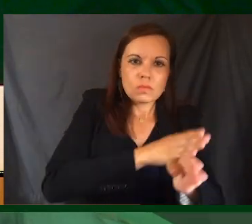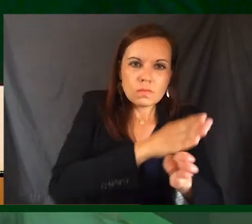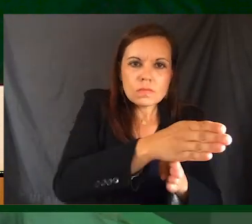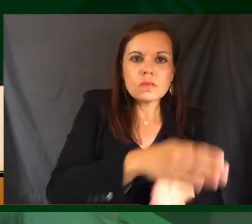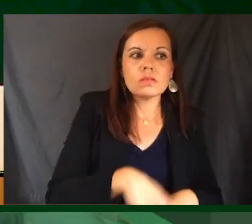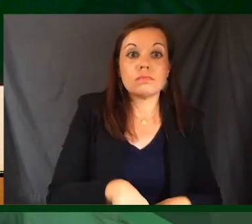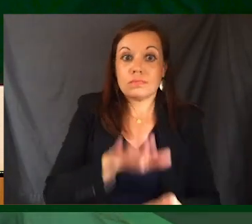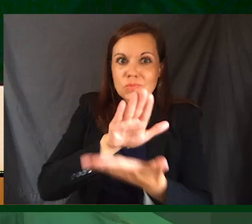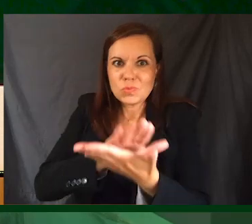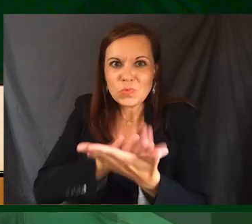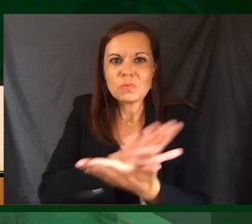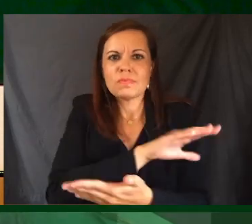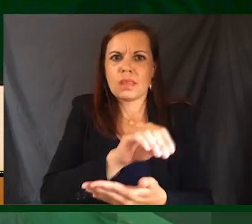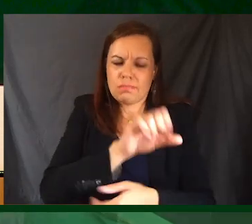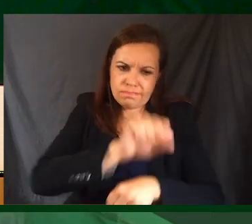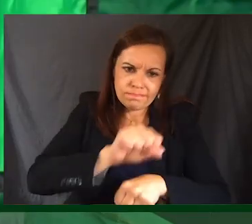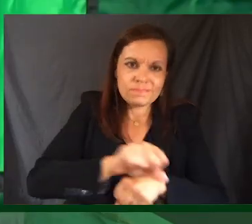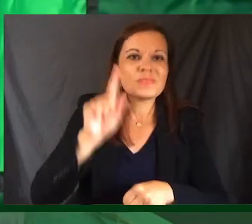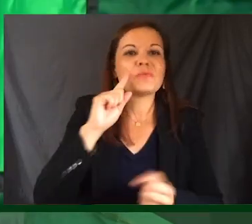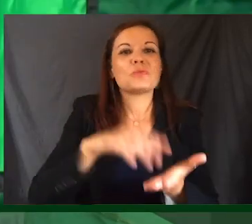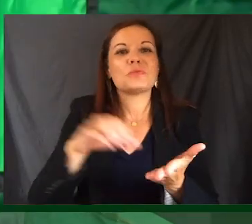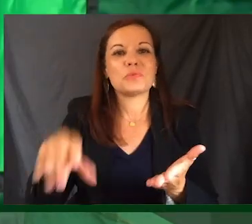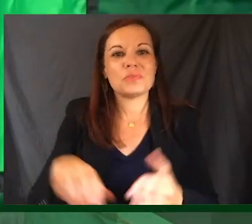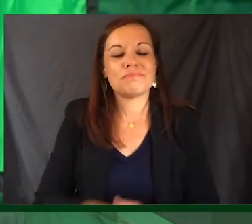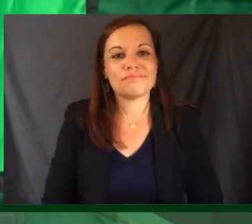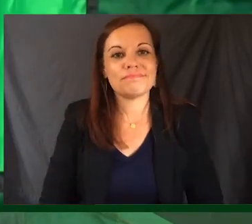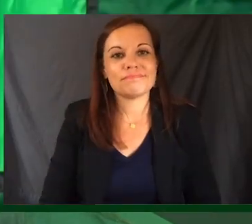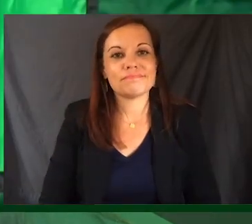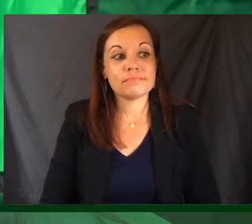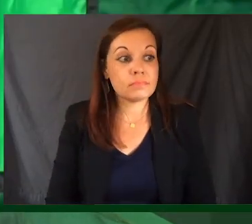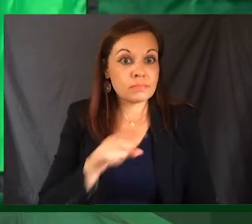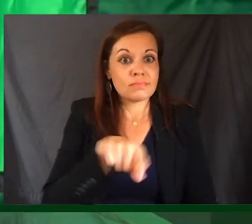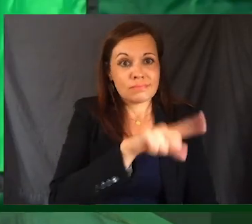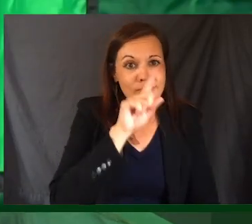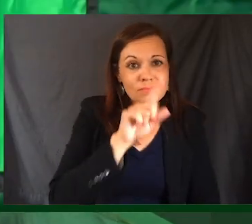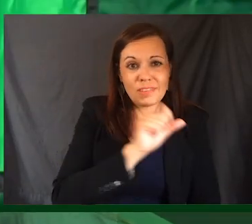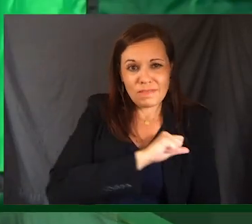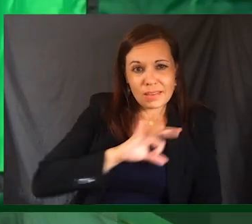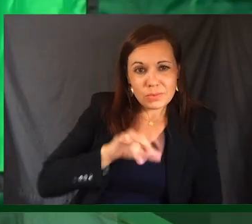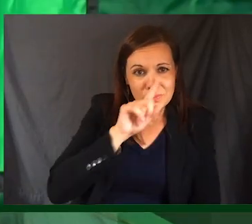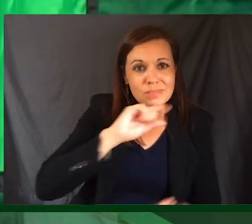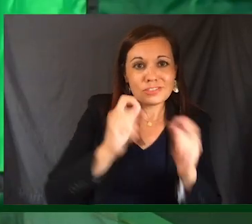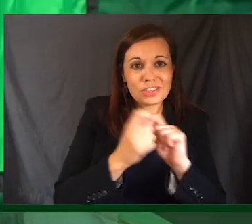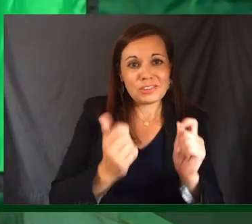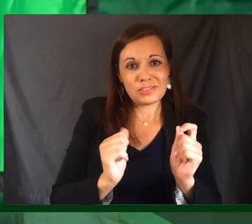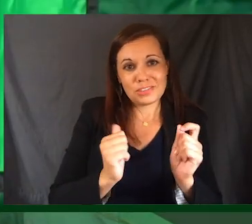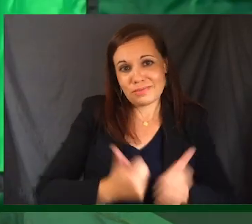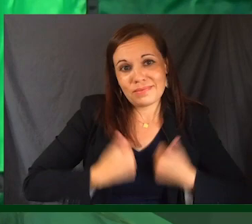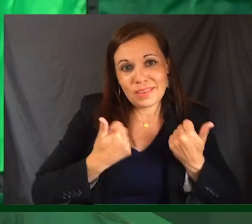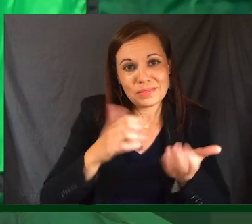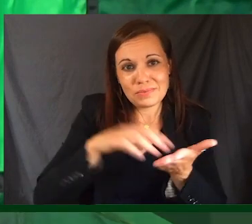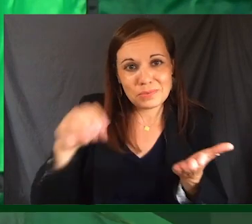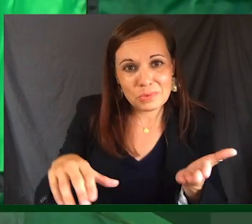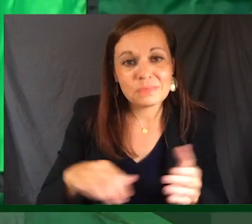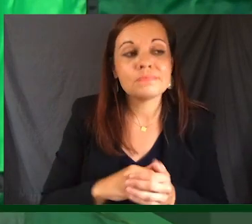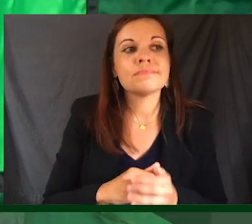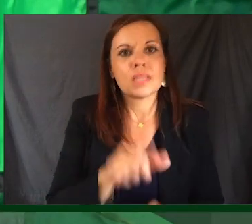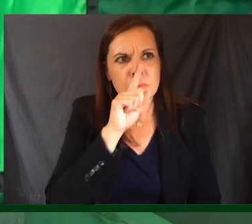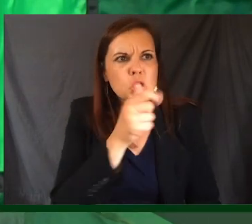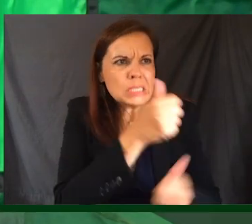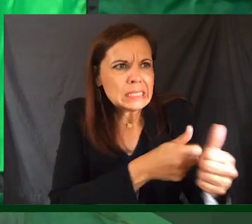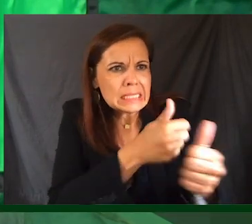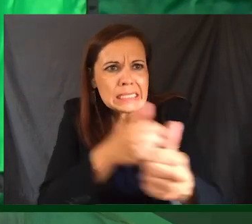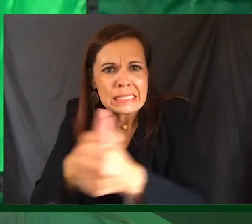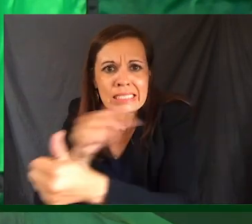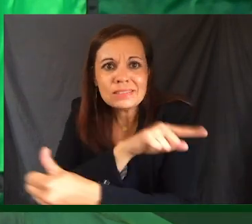and our students. They truly make a difference in the lives of our students, and I am sure each and every one